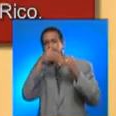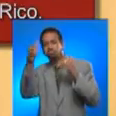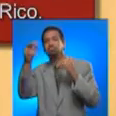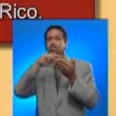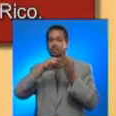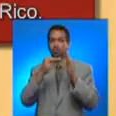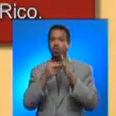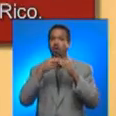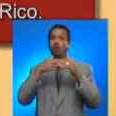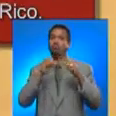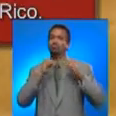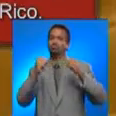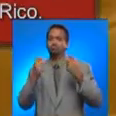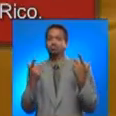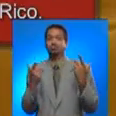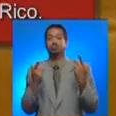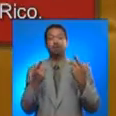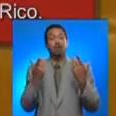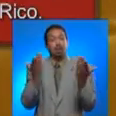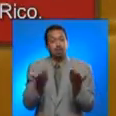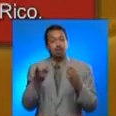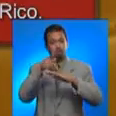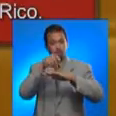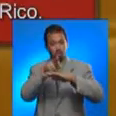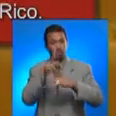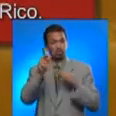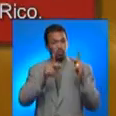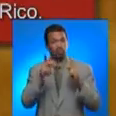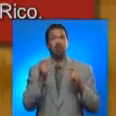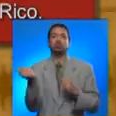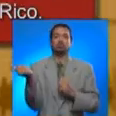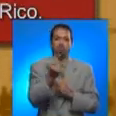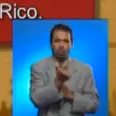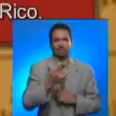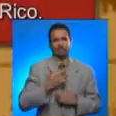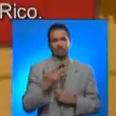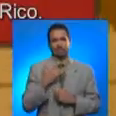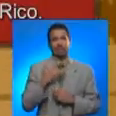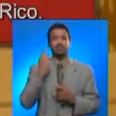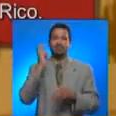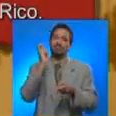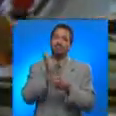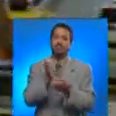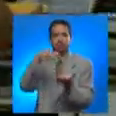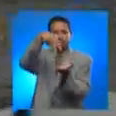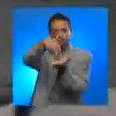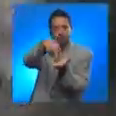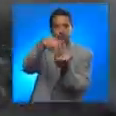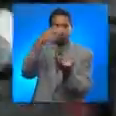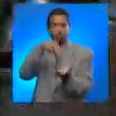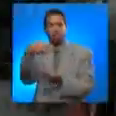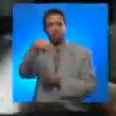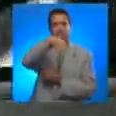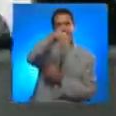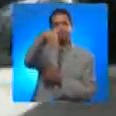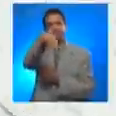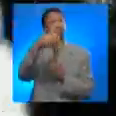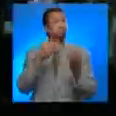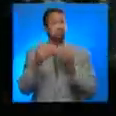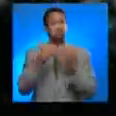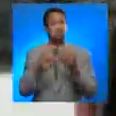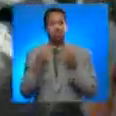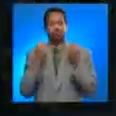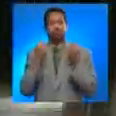point in Puerto Rico. During an earthquake this strong, everyone will feel the event and it will be difficult to remain standing. Even